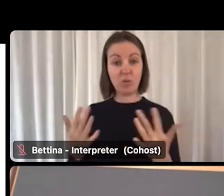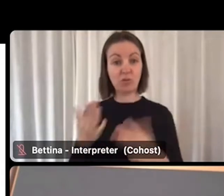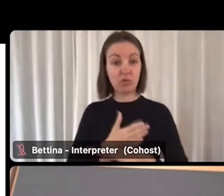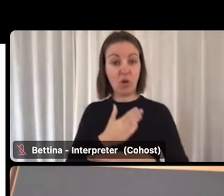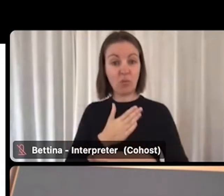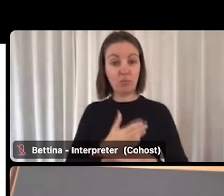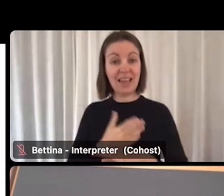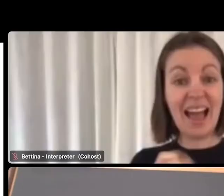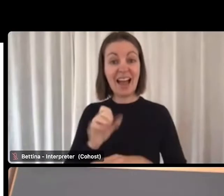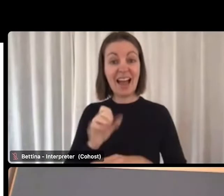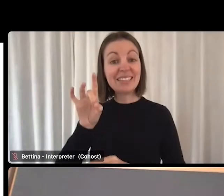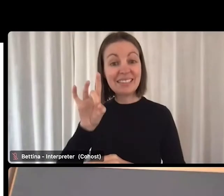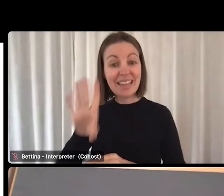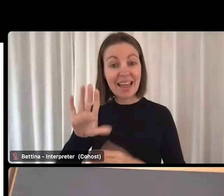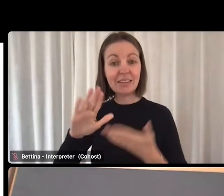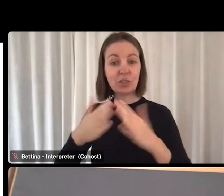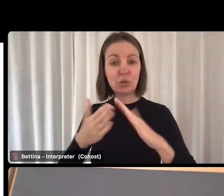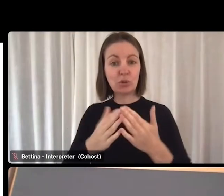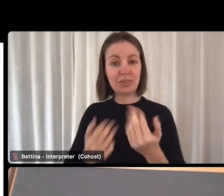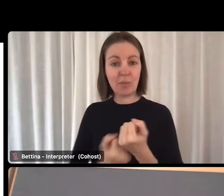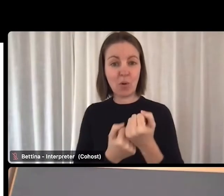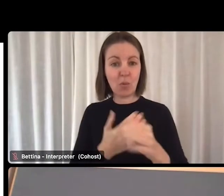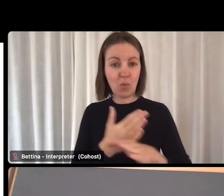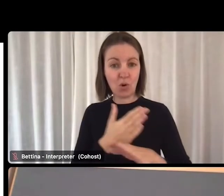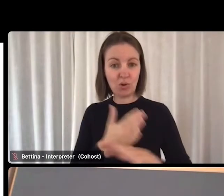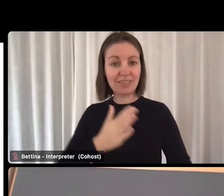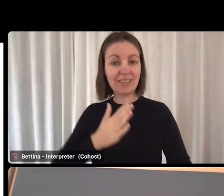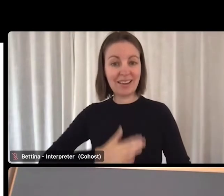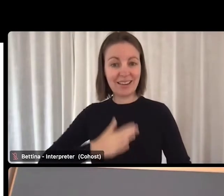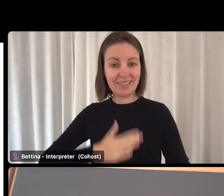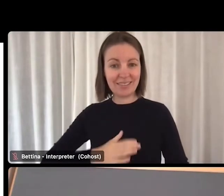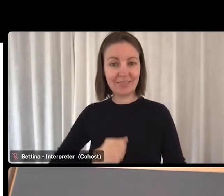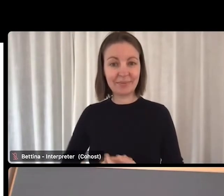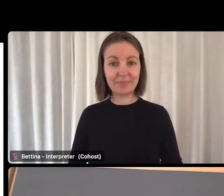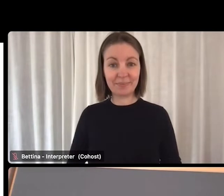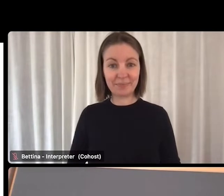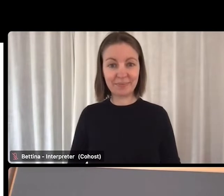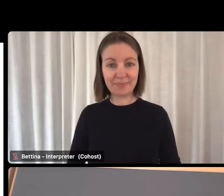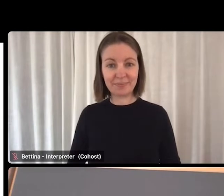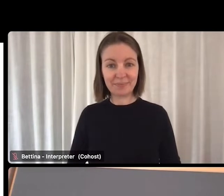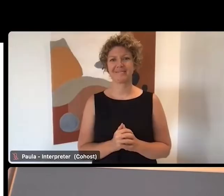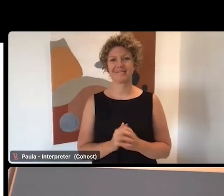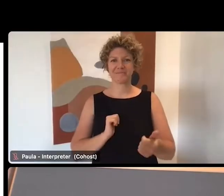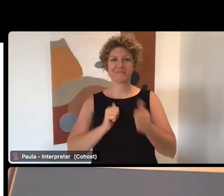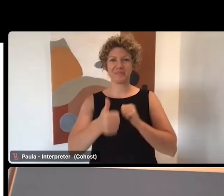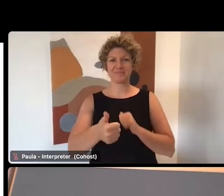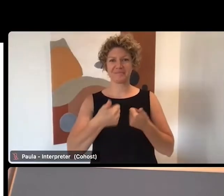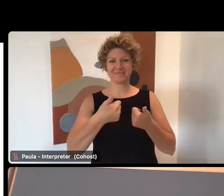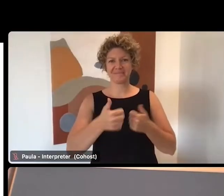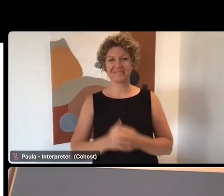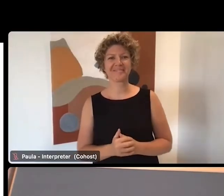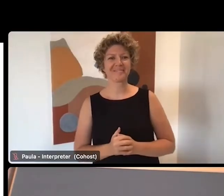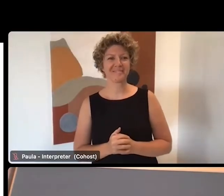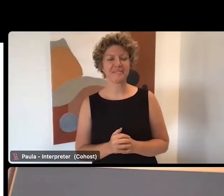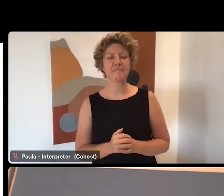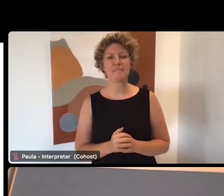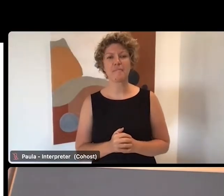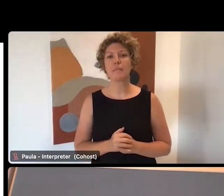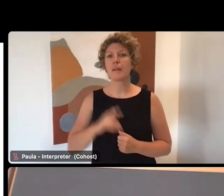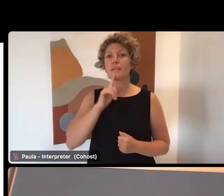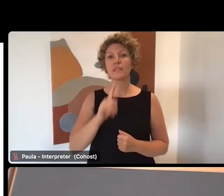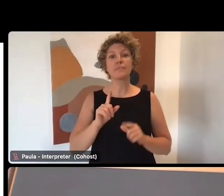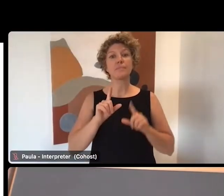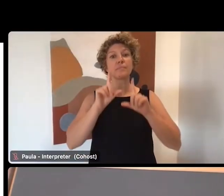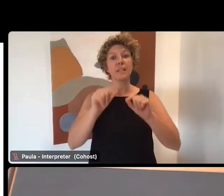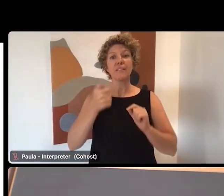community support workers required. The outcome from this particular project was that there was a retention after six